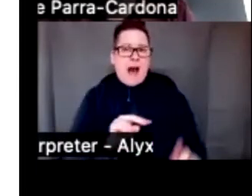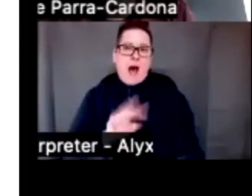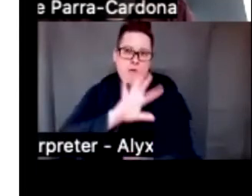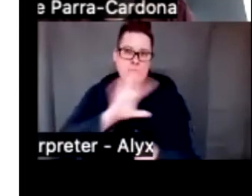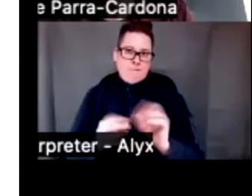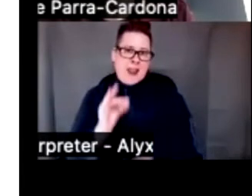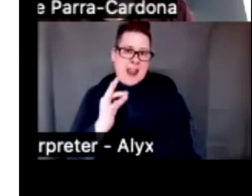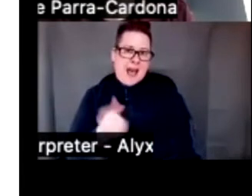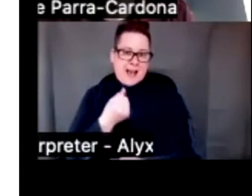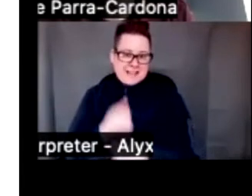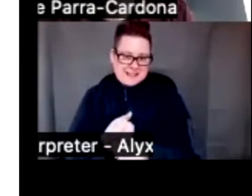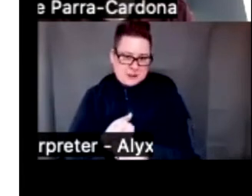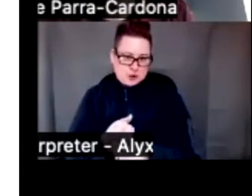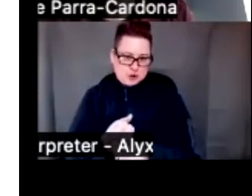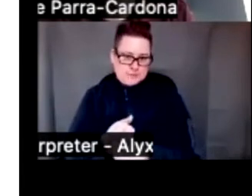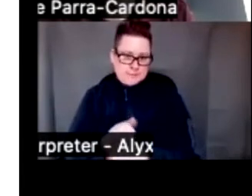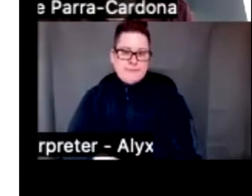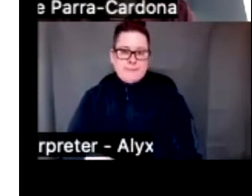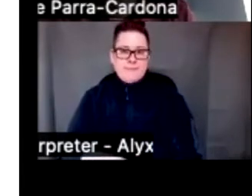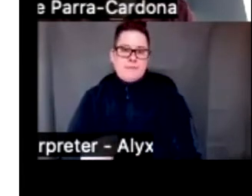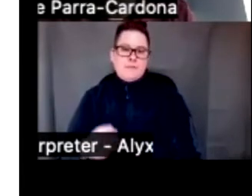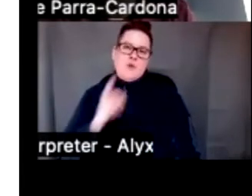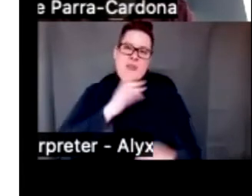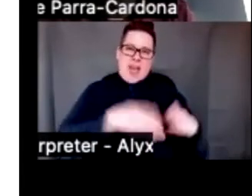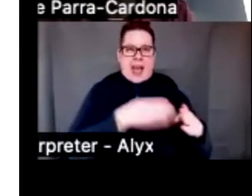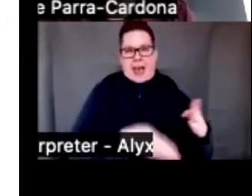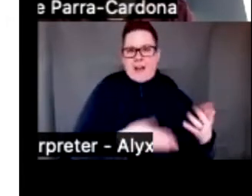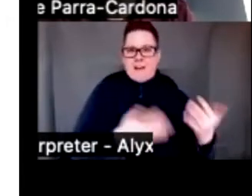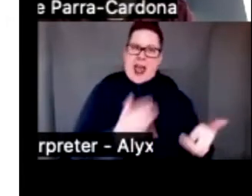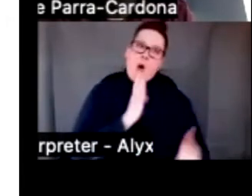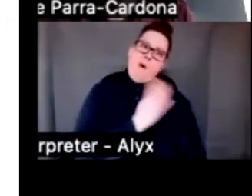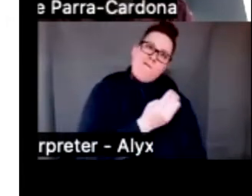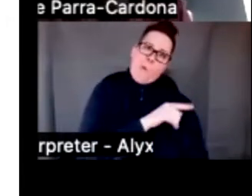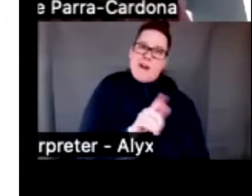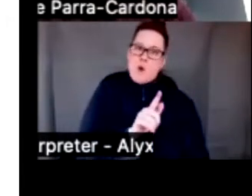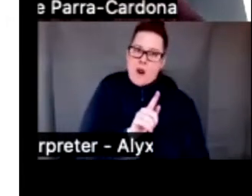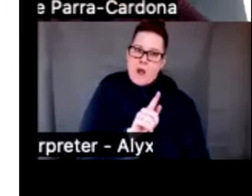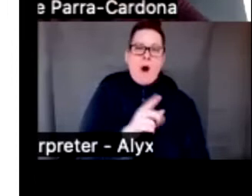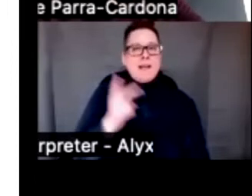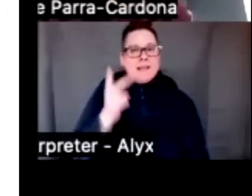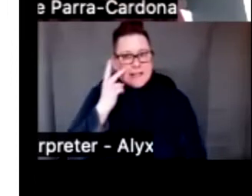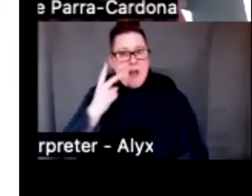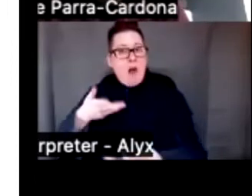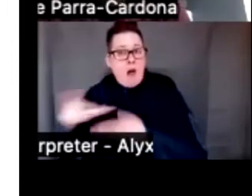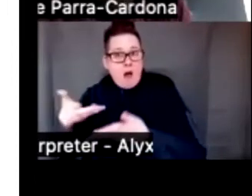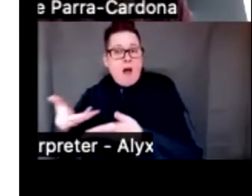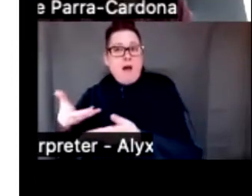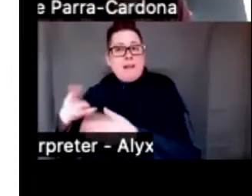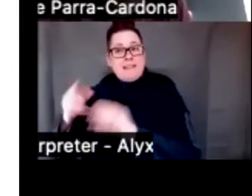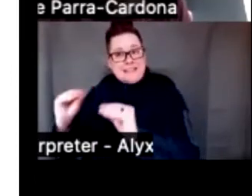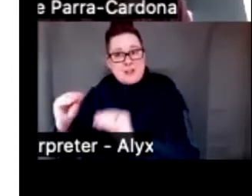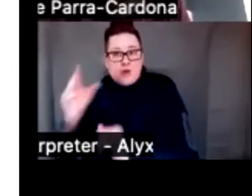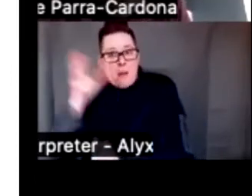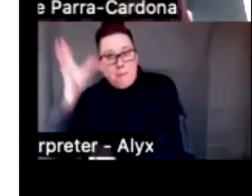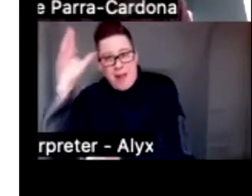at 14, 21 years of age, and we see the impact of parenting practices over time. So